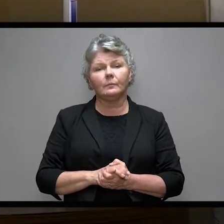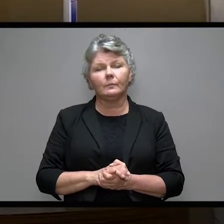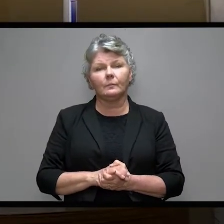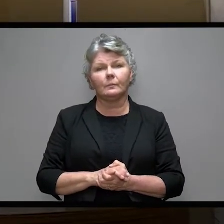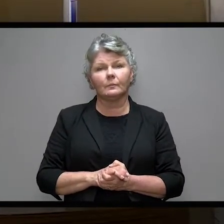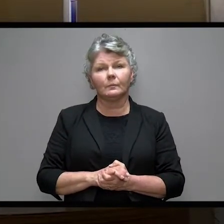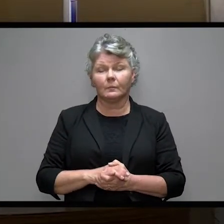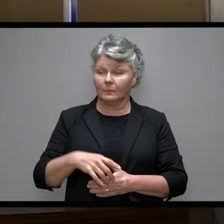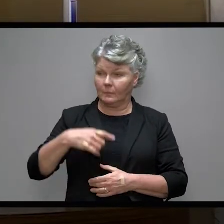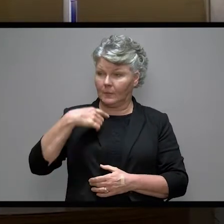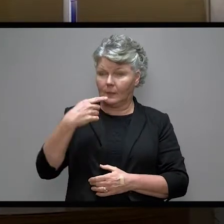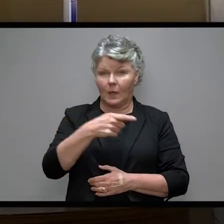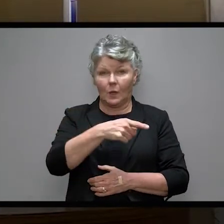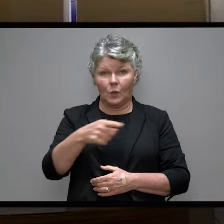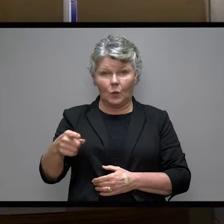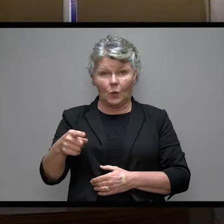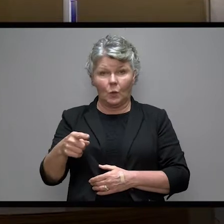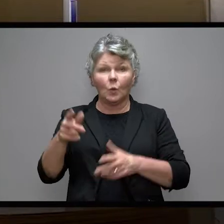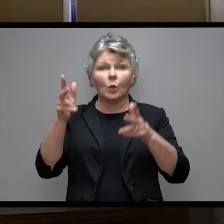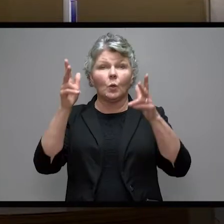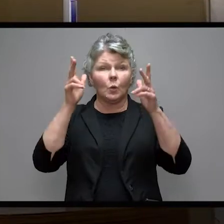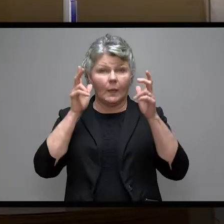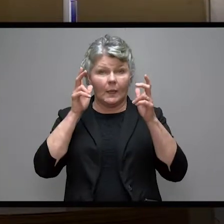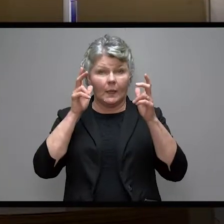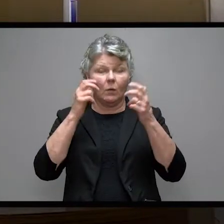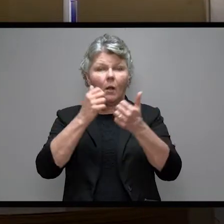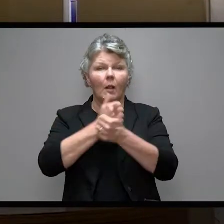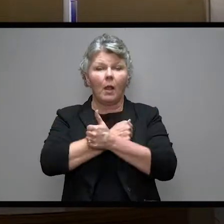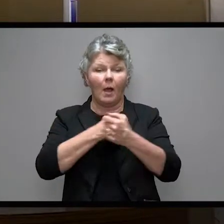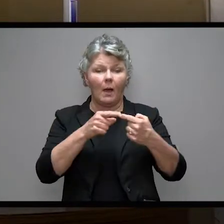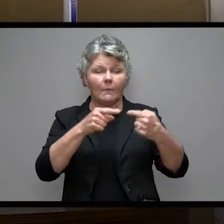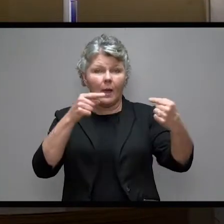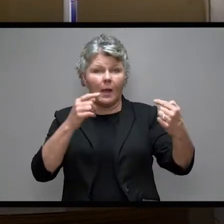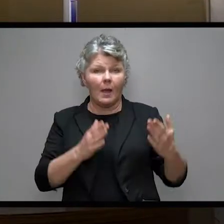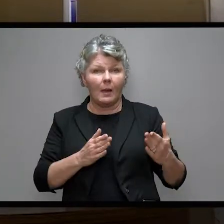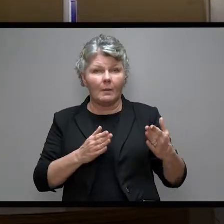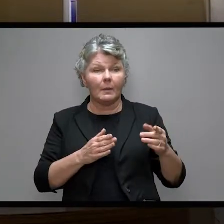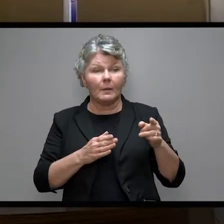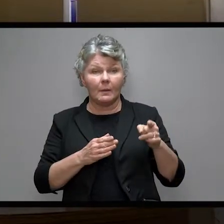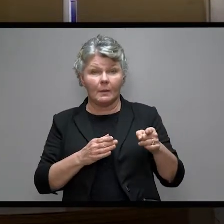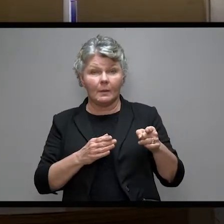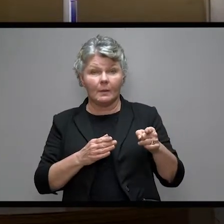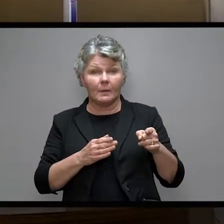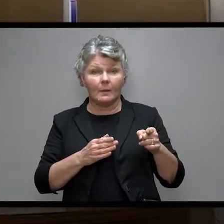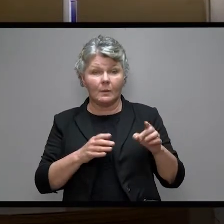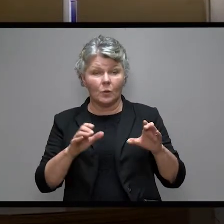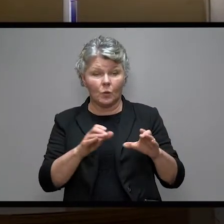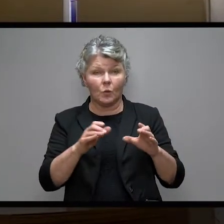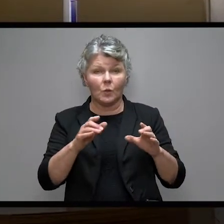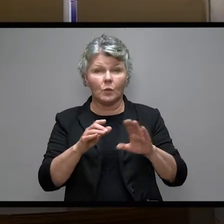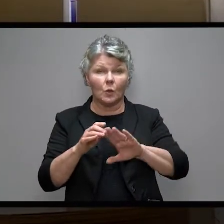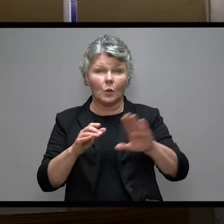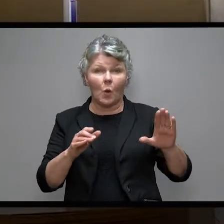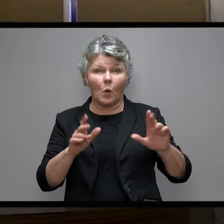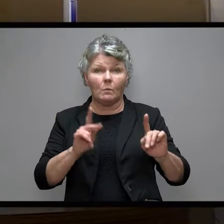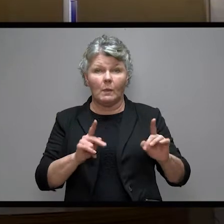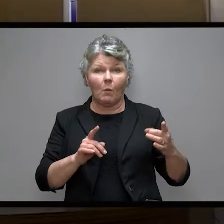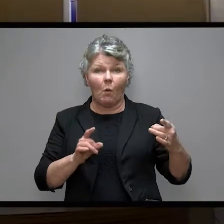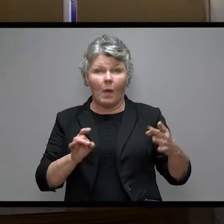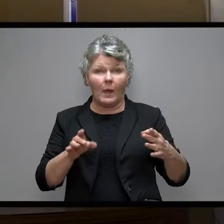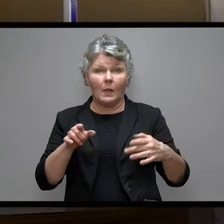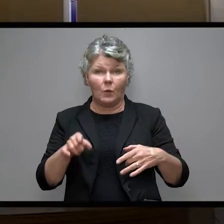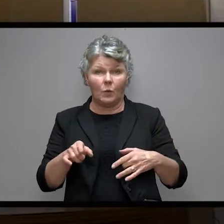But I say to you who hear, love your enemies, do good to those who hate you,